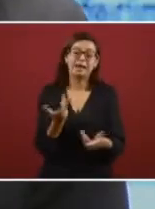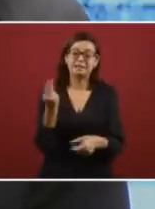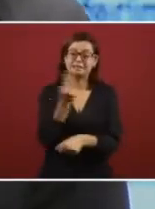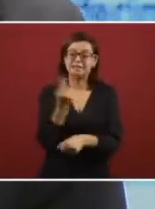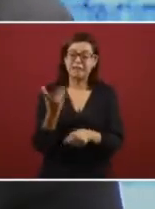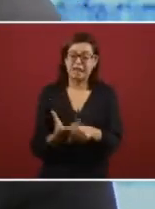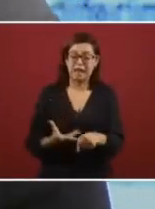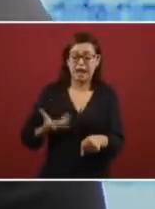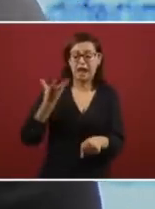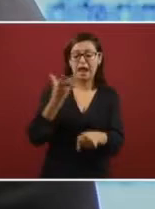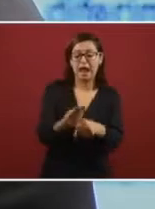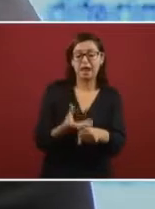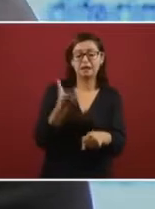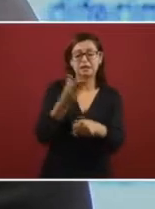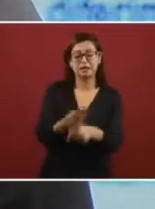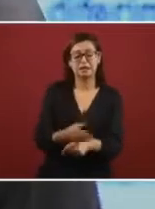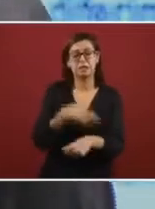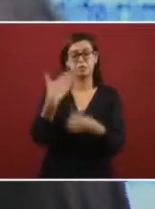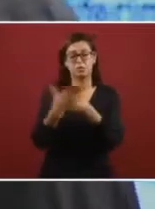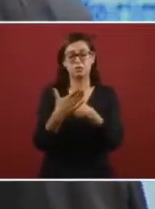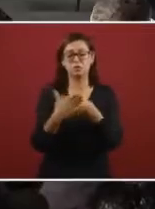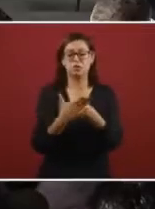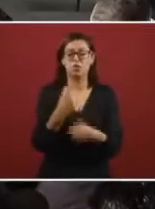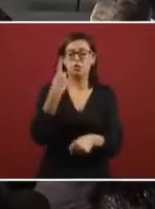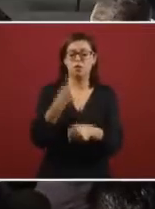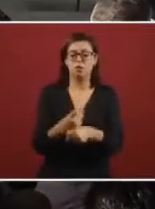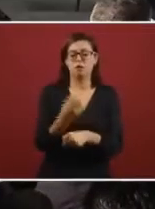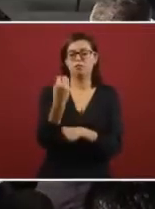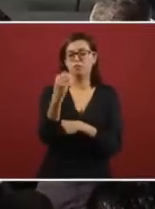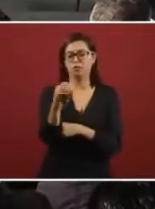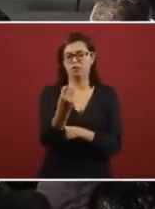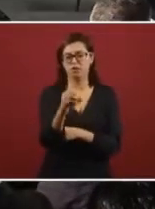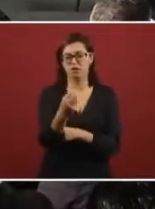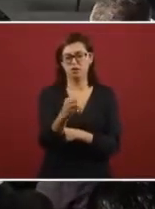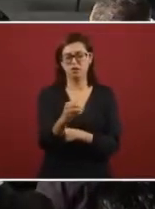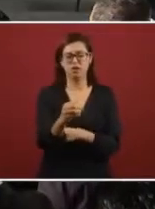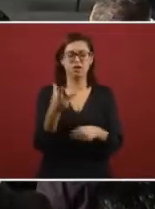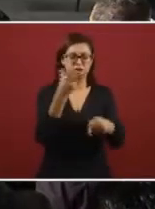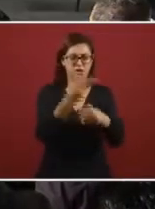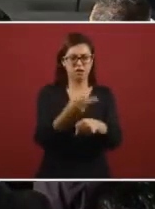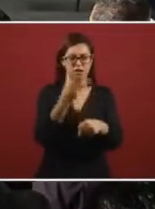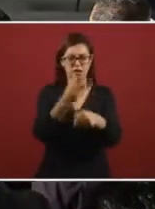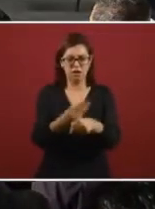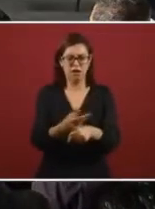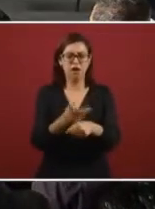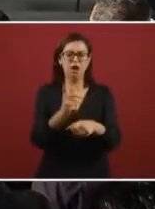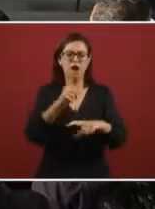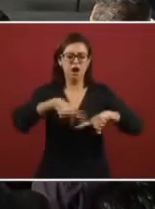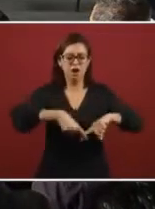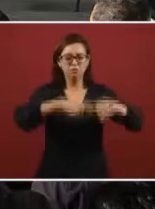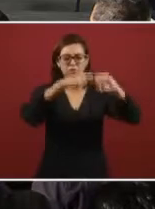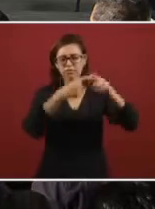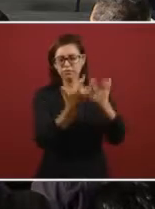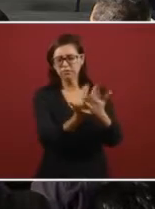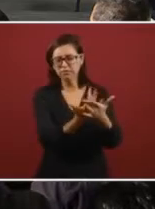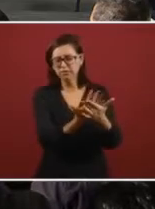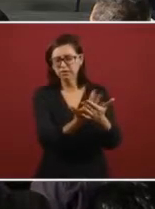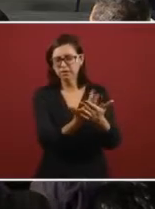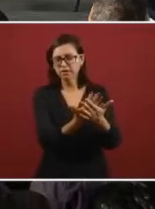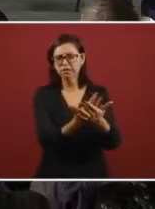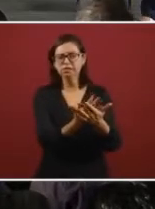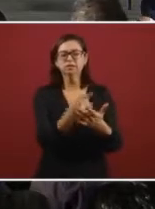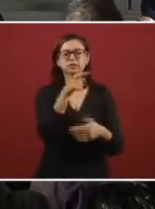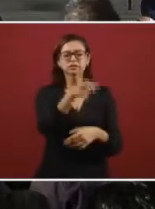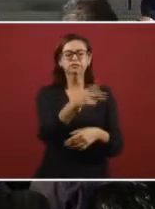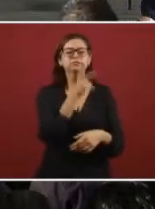uh it'll start in the first of October and they'll liberate or suspension of operations